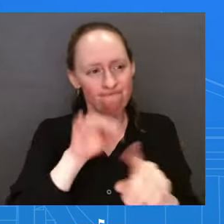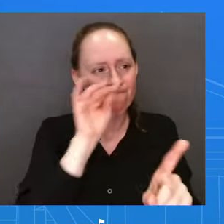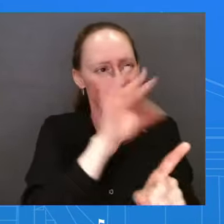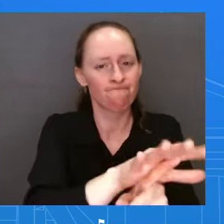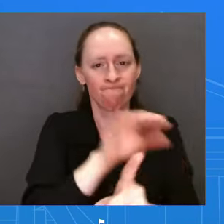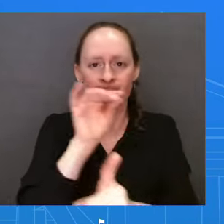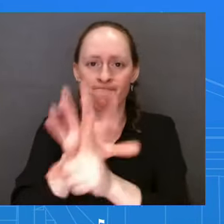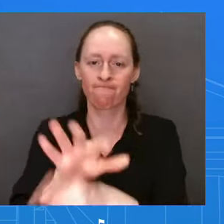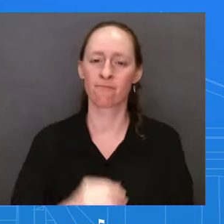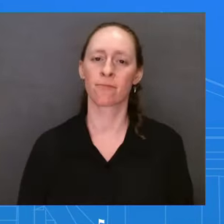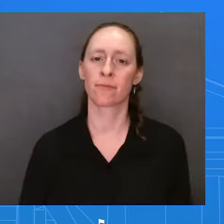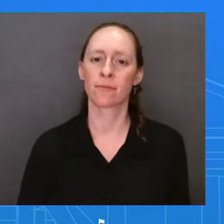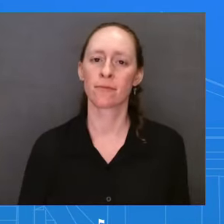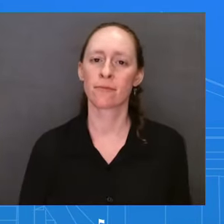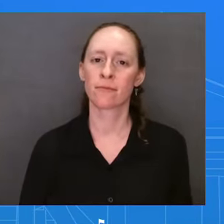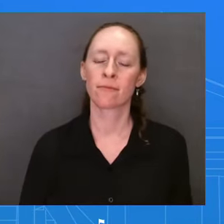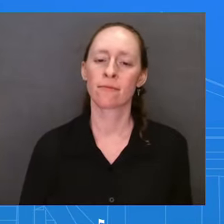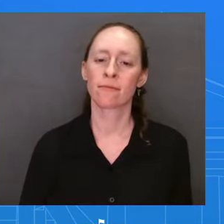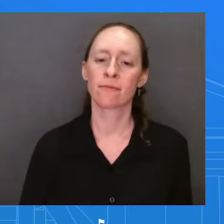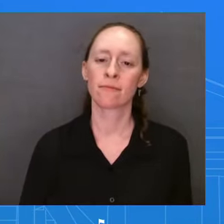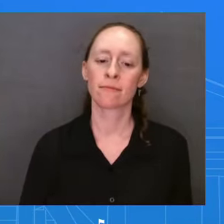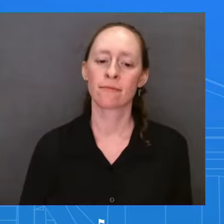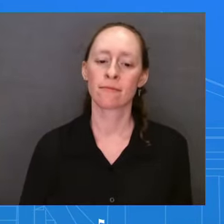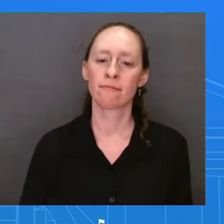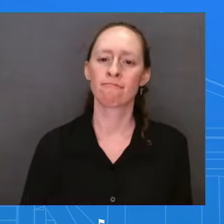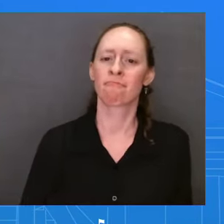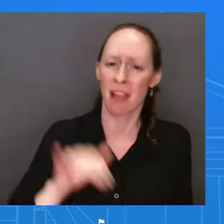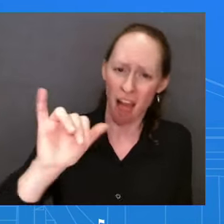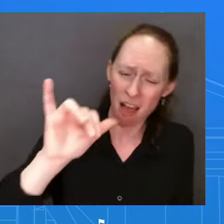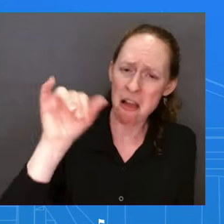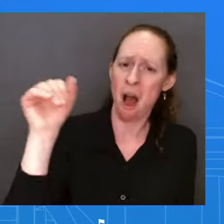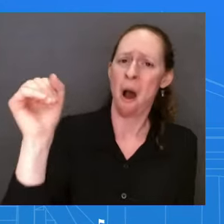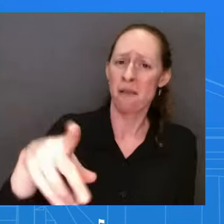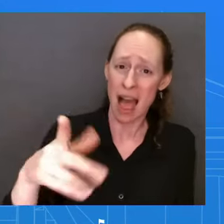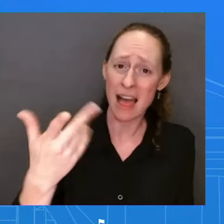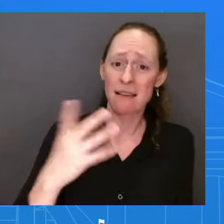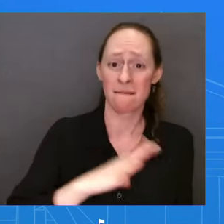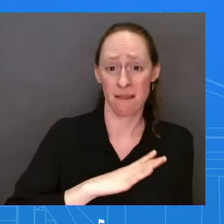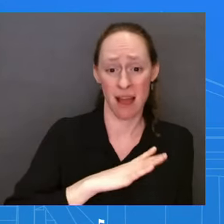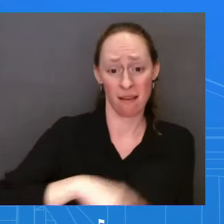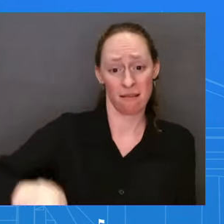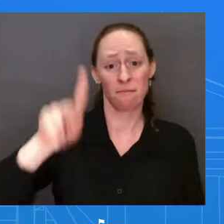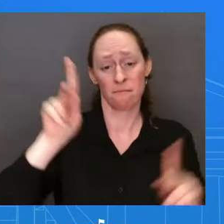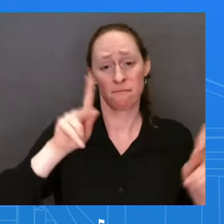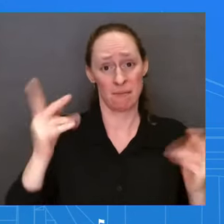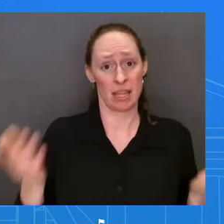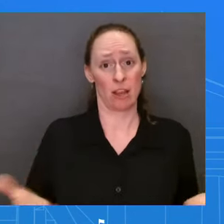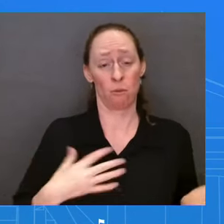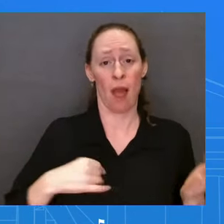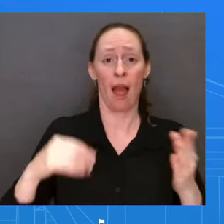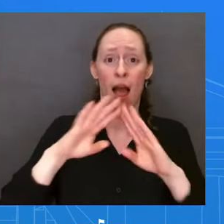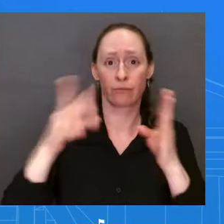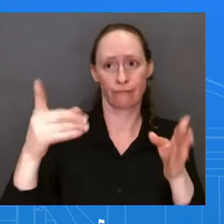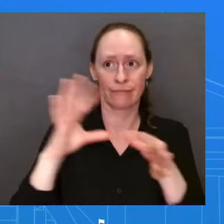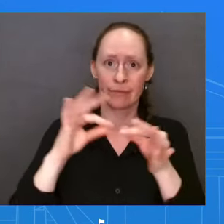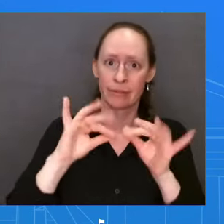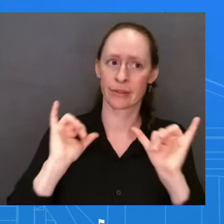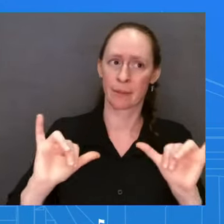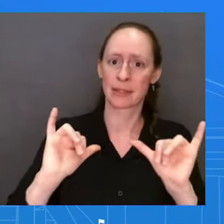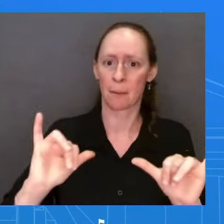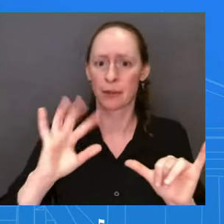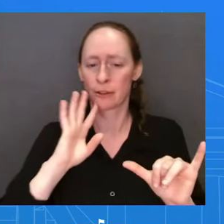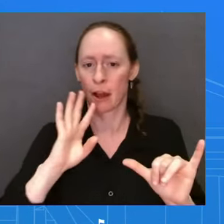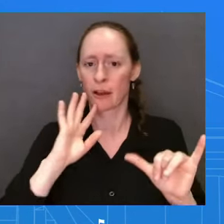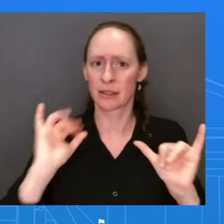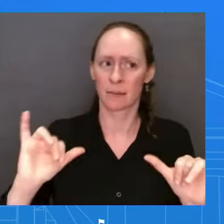of the year. So at what point does, are the American people going to see this, or are they just not paying